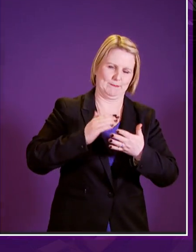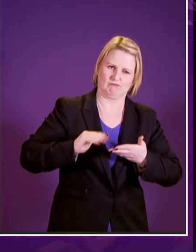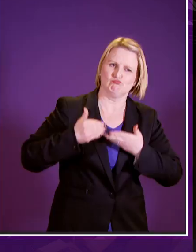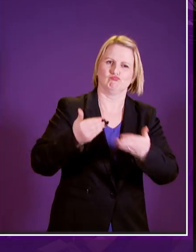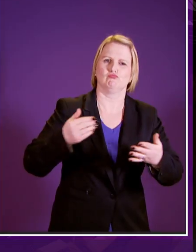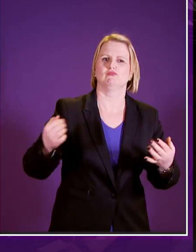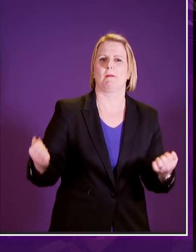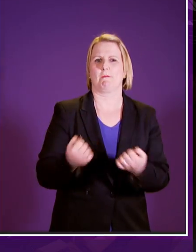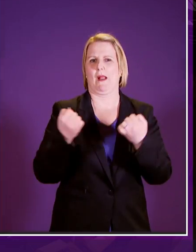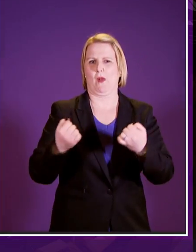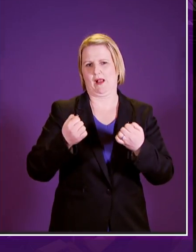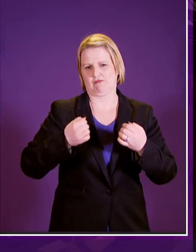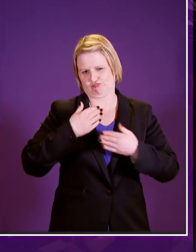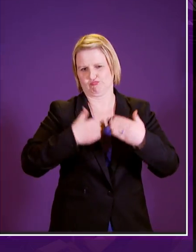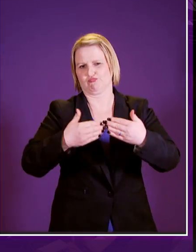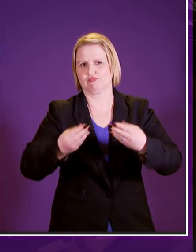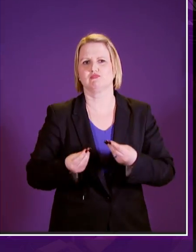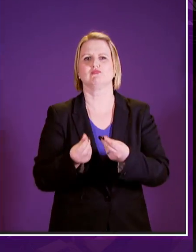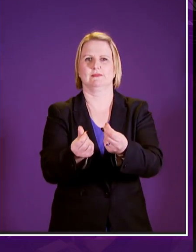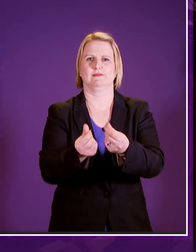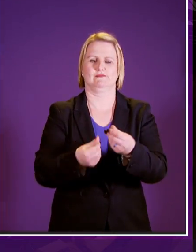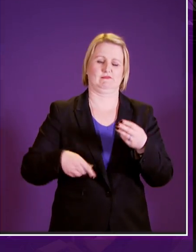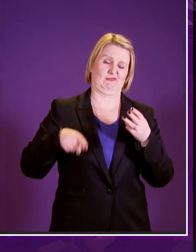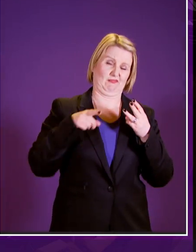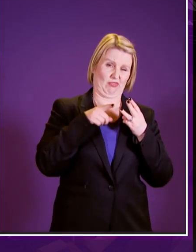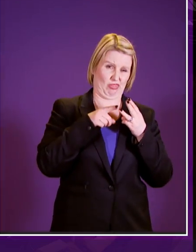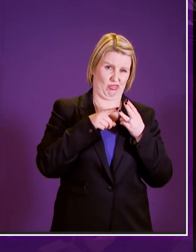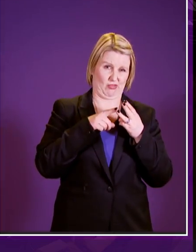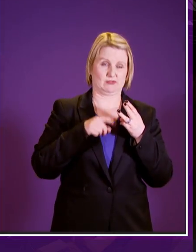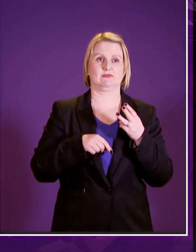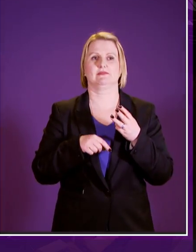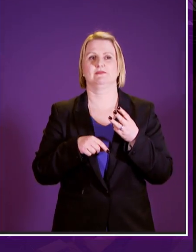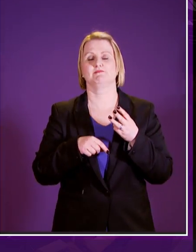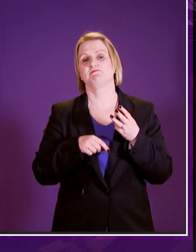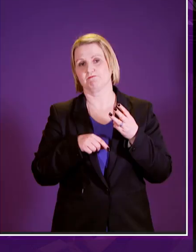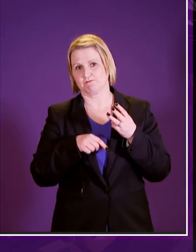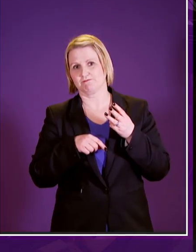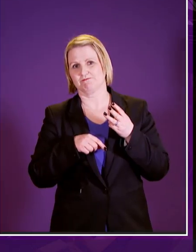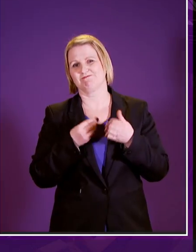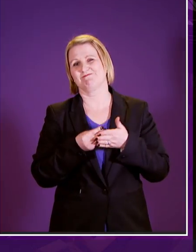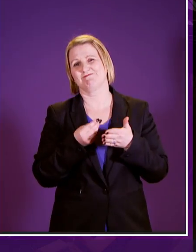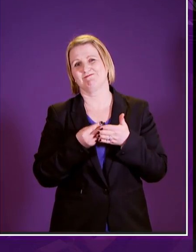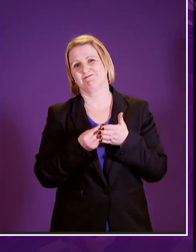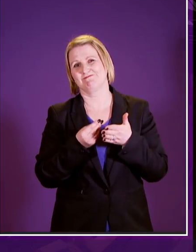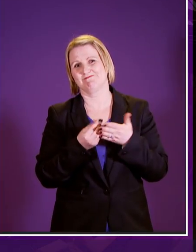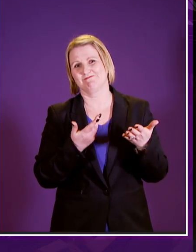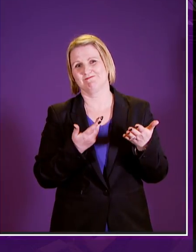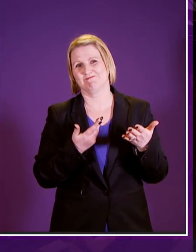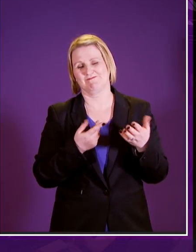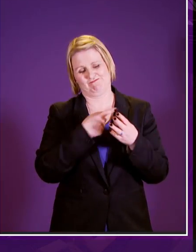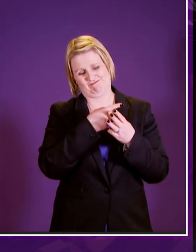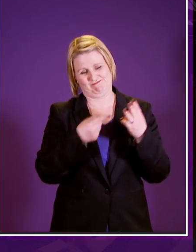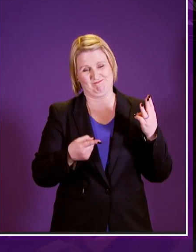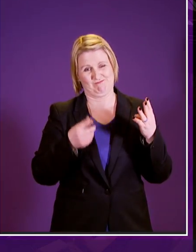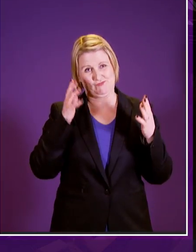as expeditiously as possible and the third concern going forward uh presiding officer is of course cost and these are concerns